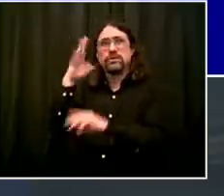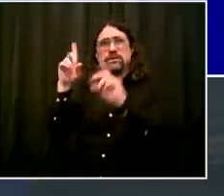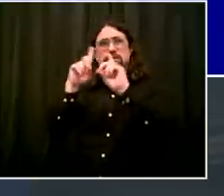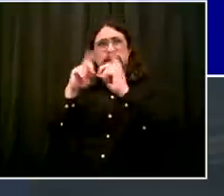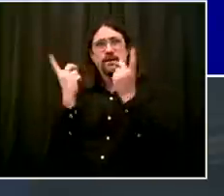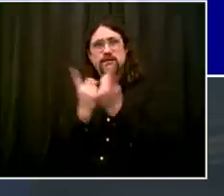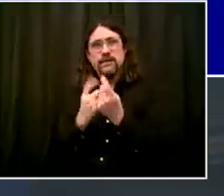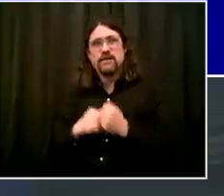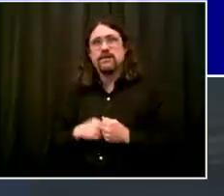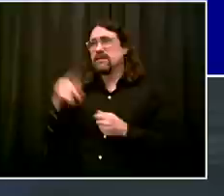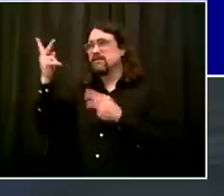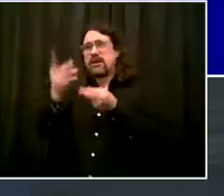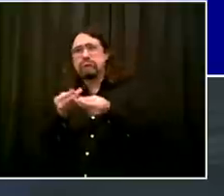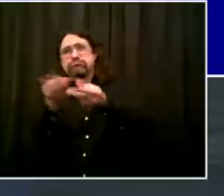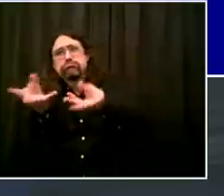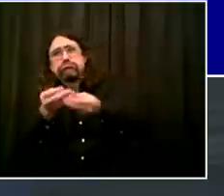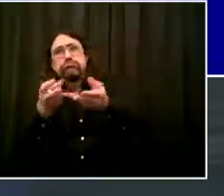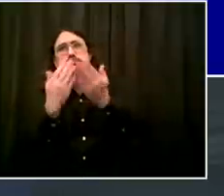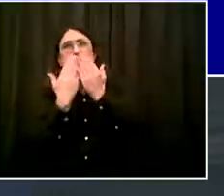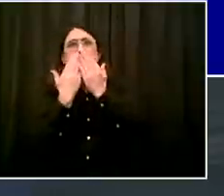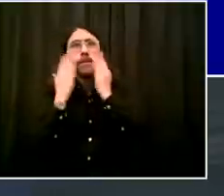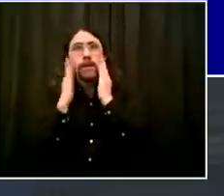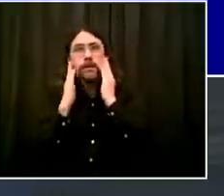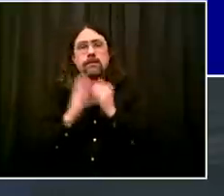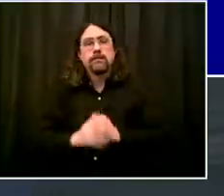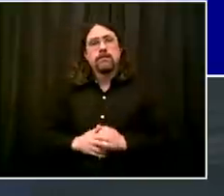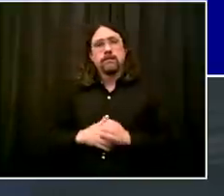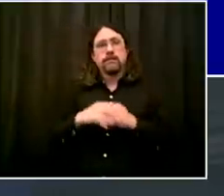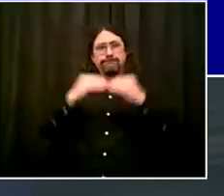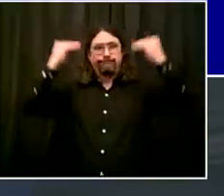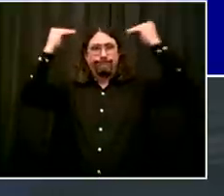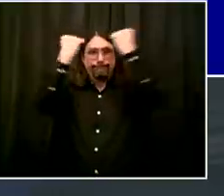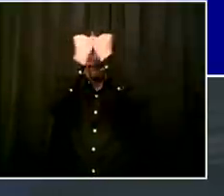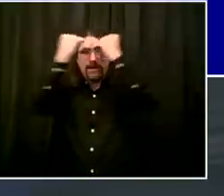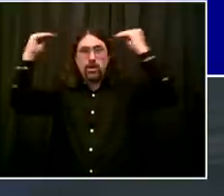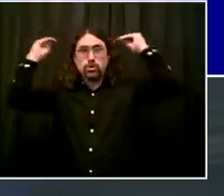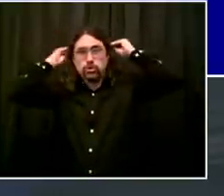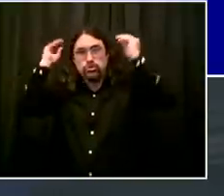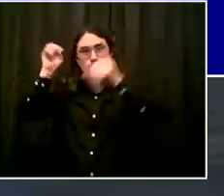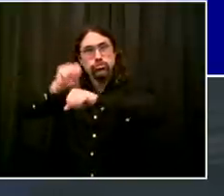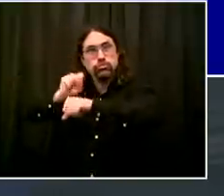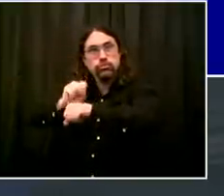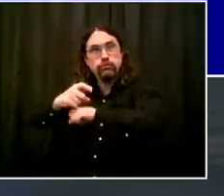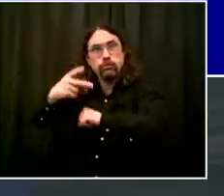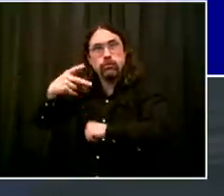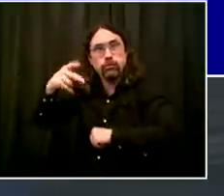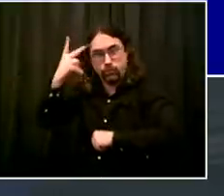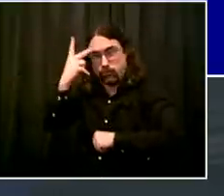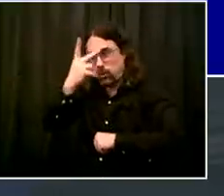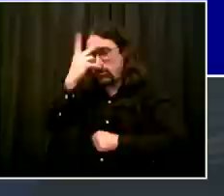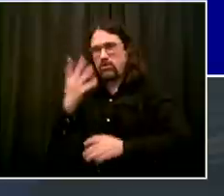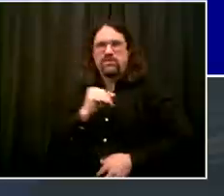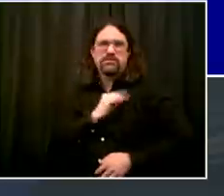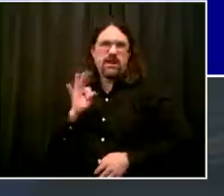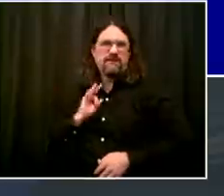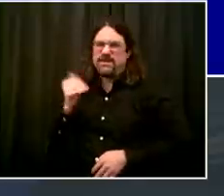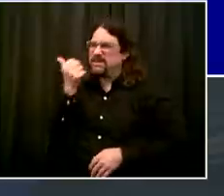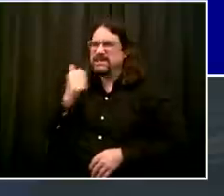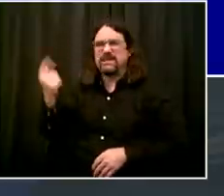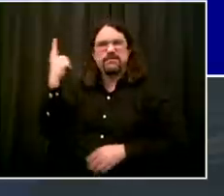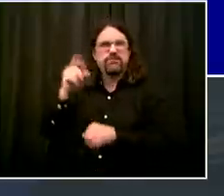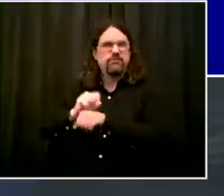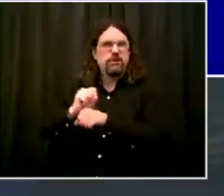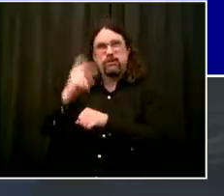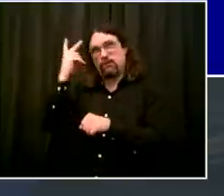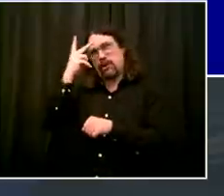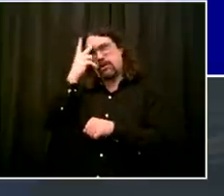rangers, all the park staff. They have really gone above and beyond. I want to express my thanks. And I want to ask all New Yorkers express your